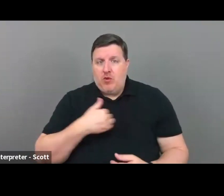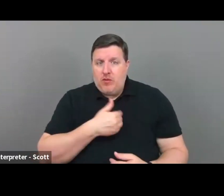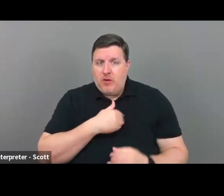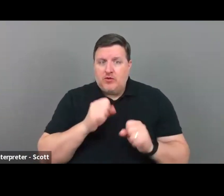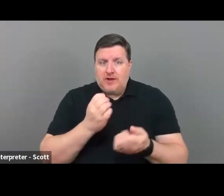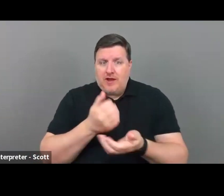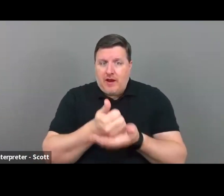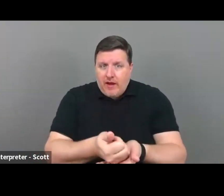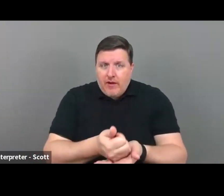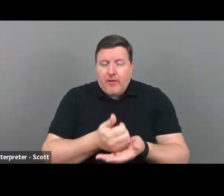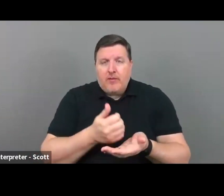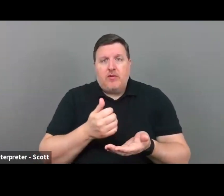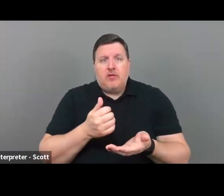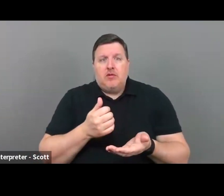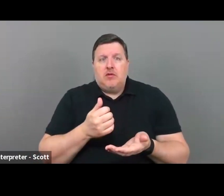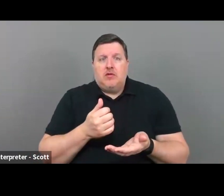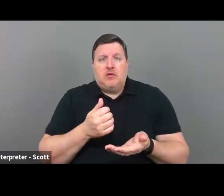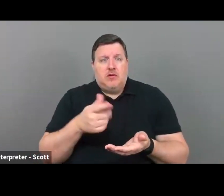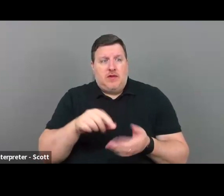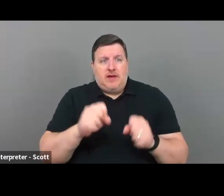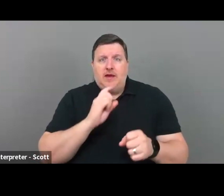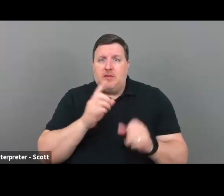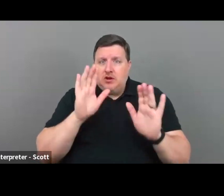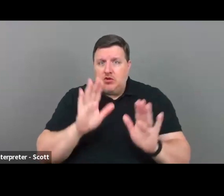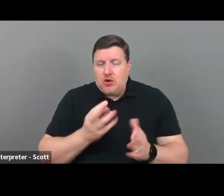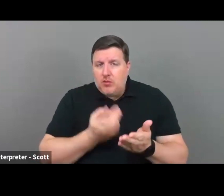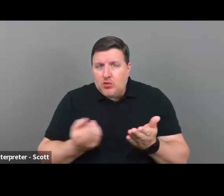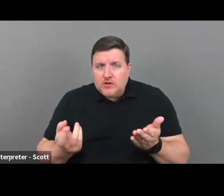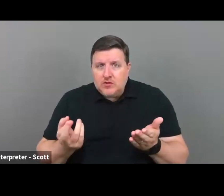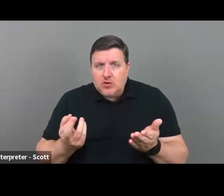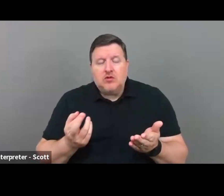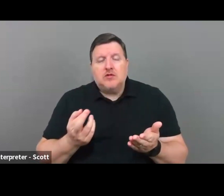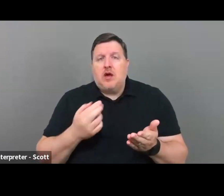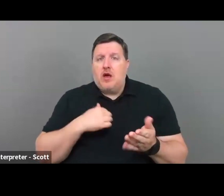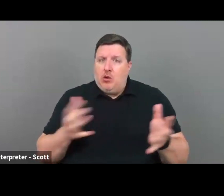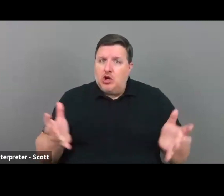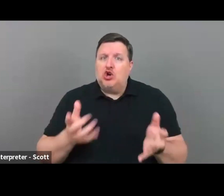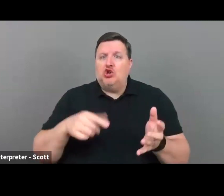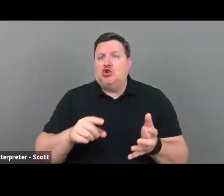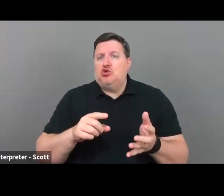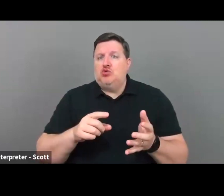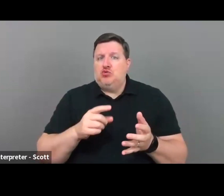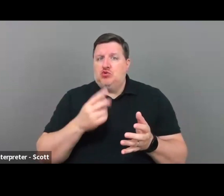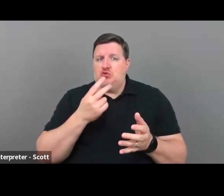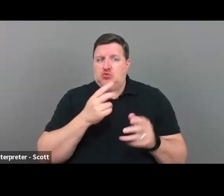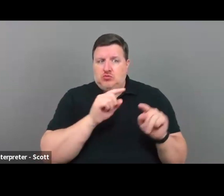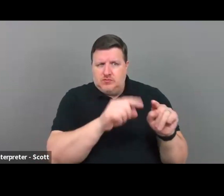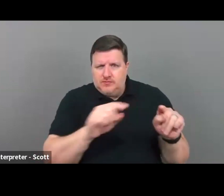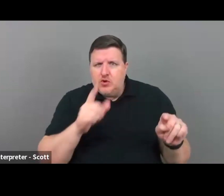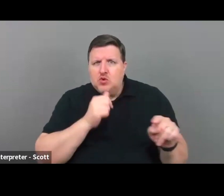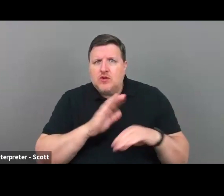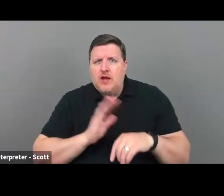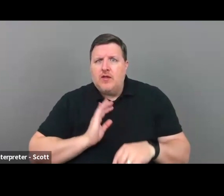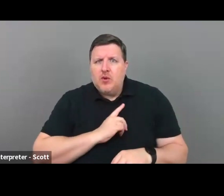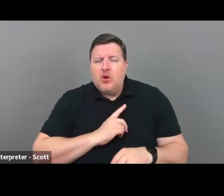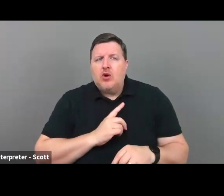be, uh, an incredible resource. I actually encourage you to look at your board and approach your board and saying, I